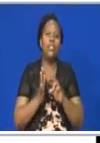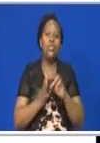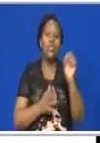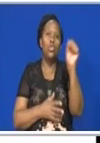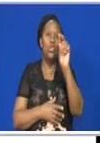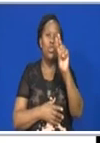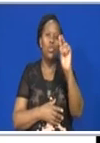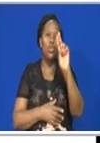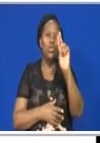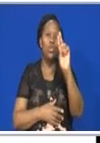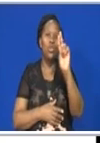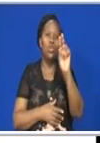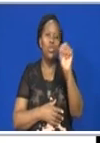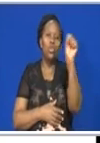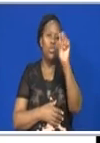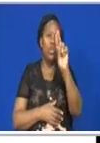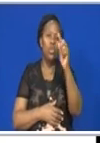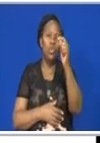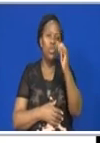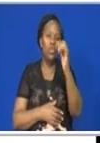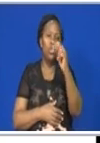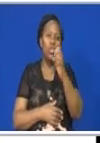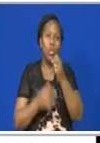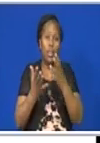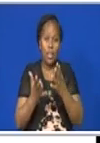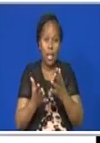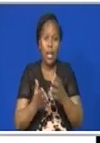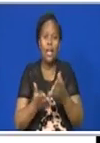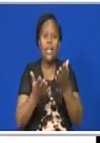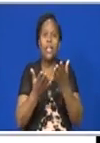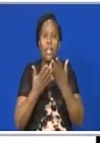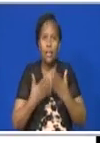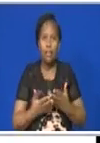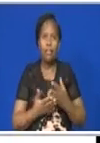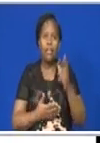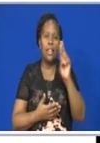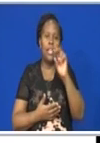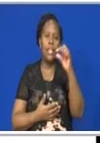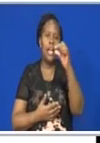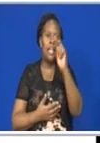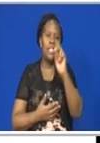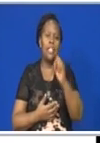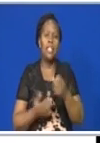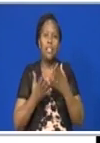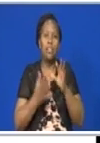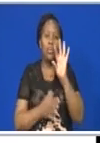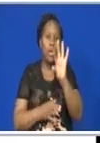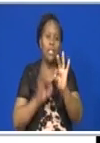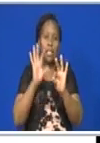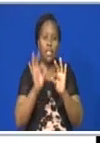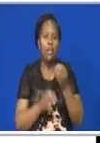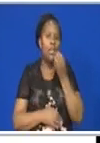So using the reagents provided, carry out the tests to identify the food